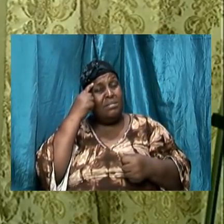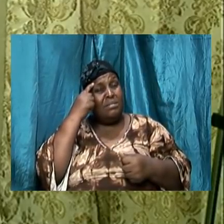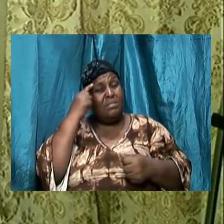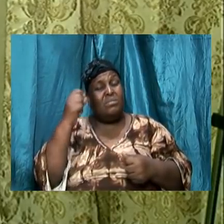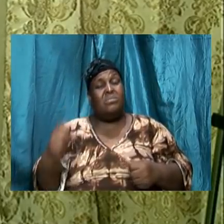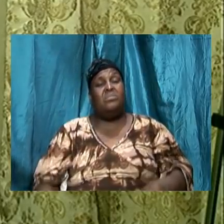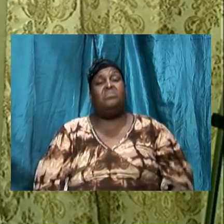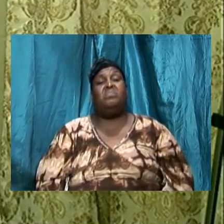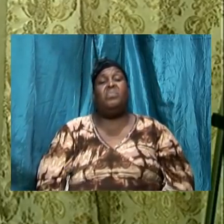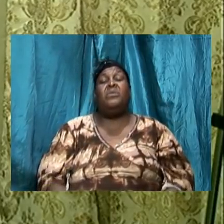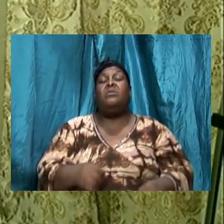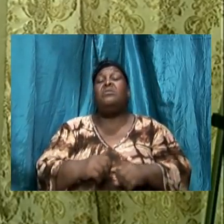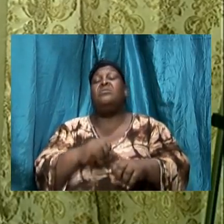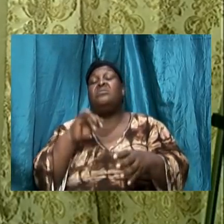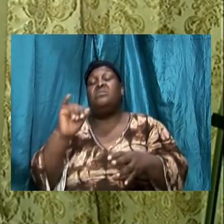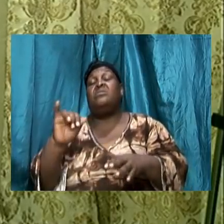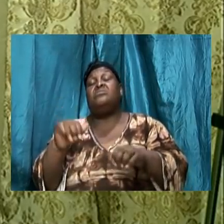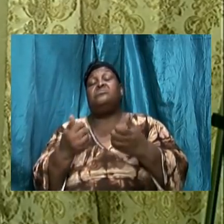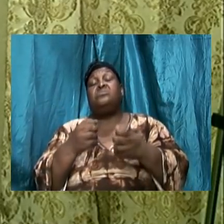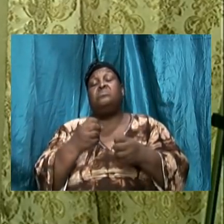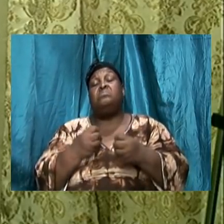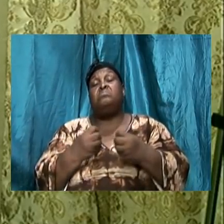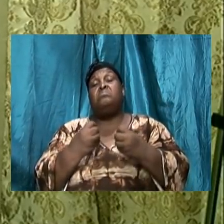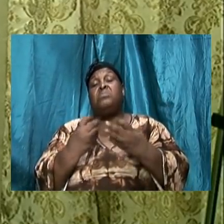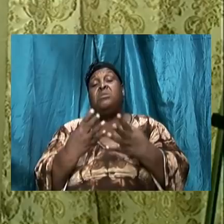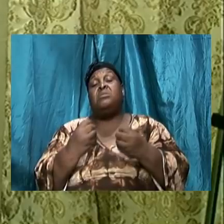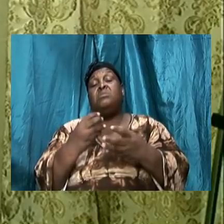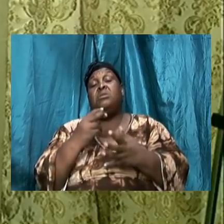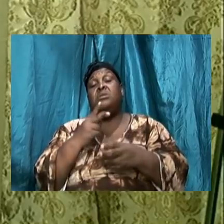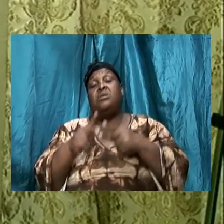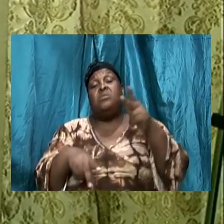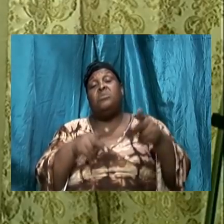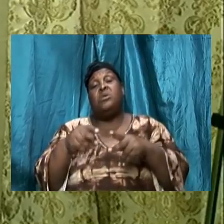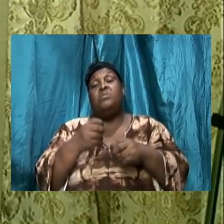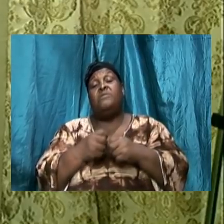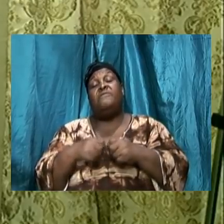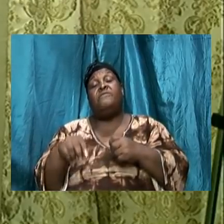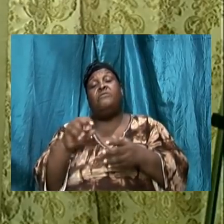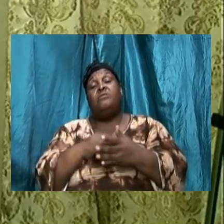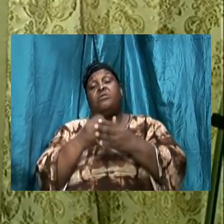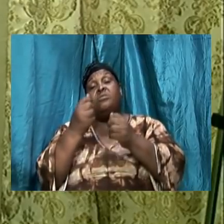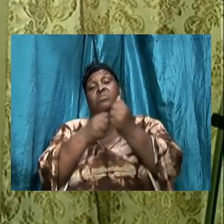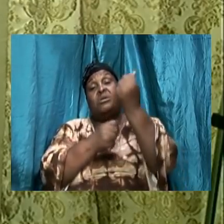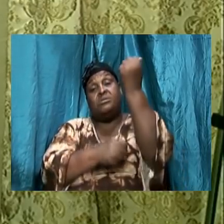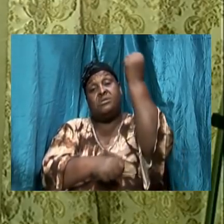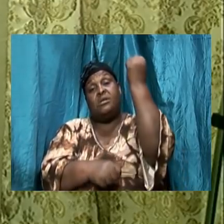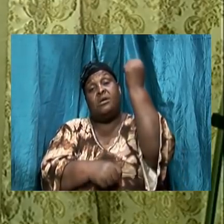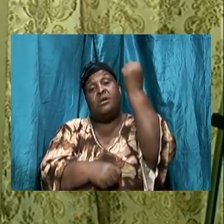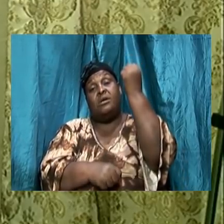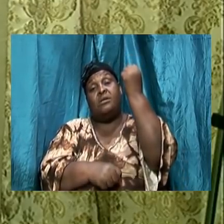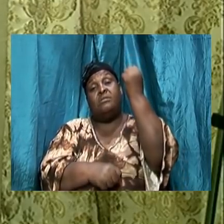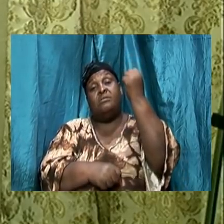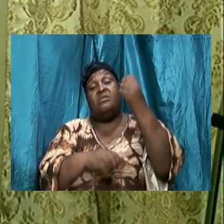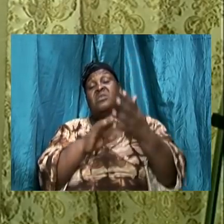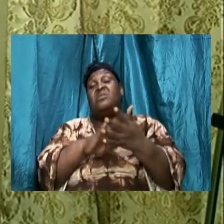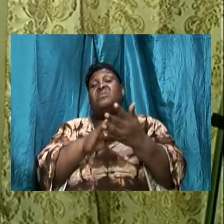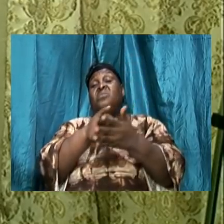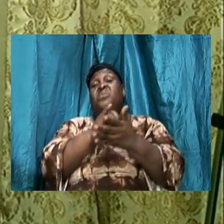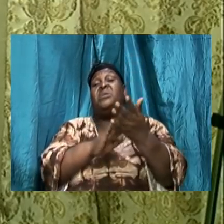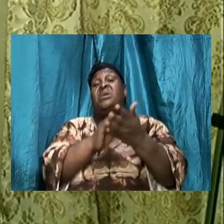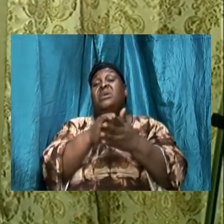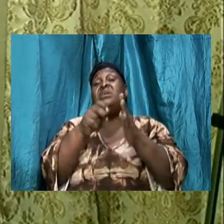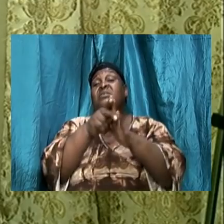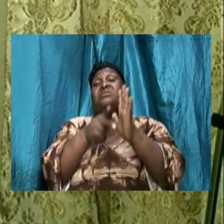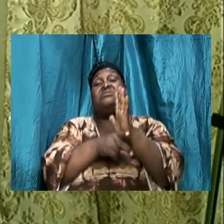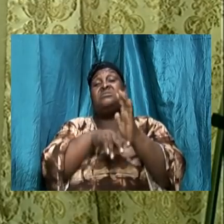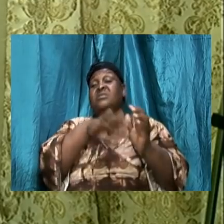that's how many people fall the weak unsurrendered areas were not dealt with and we leave it I am